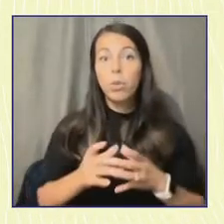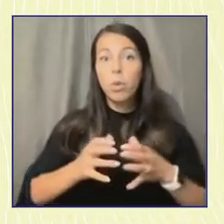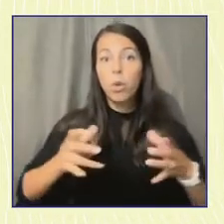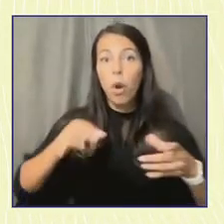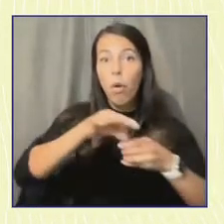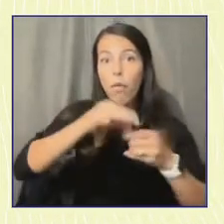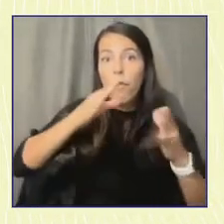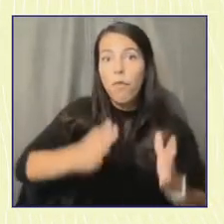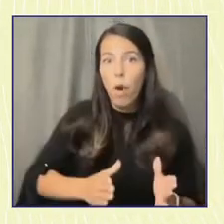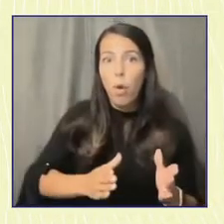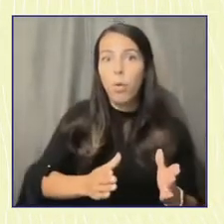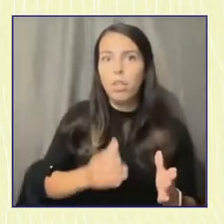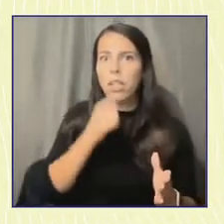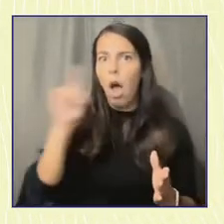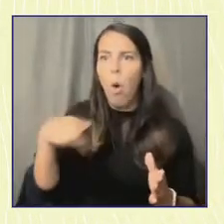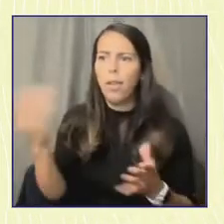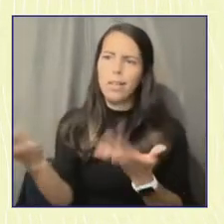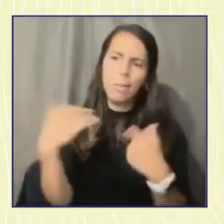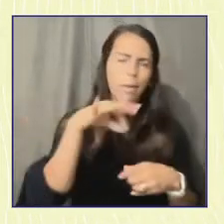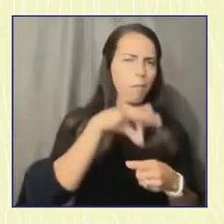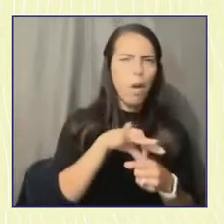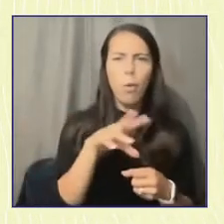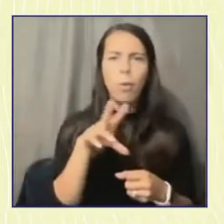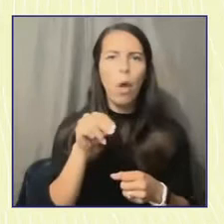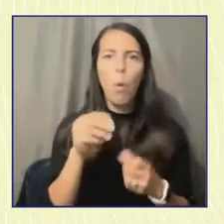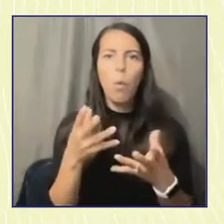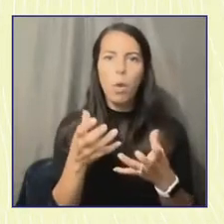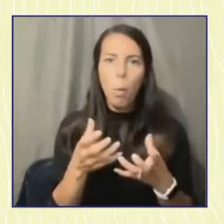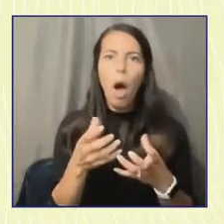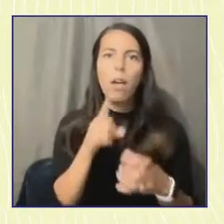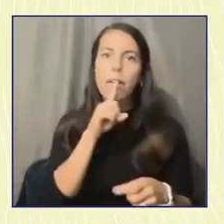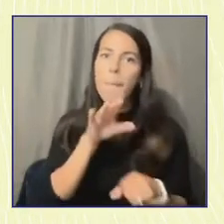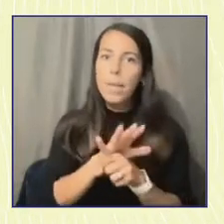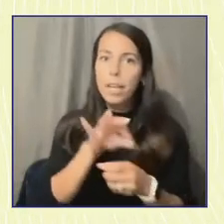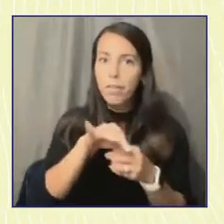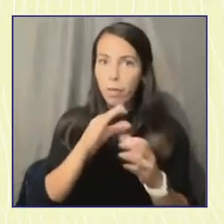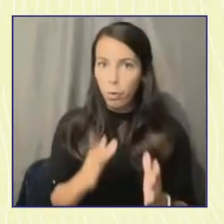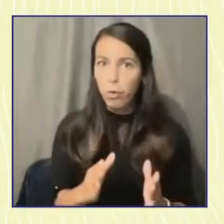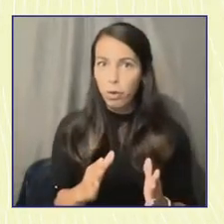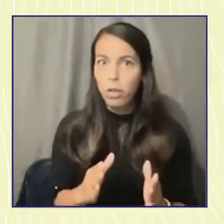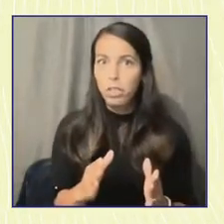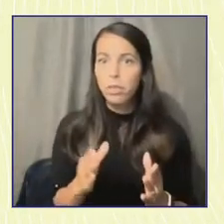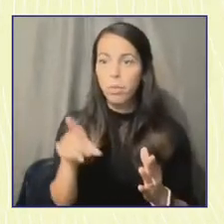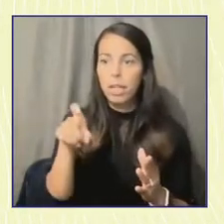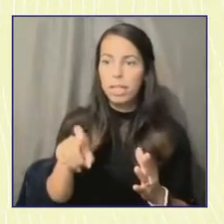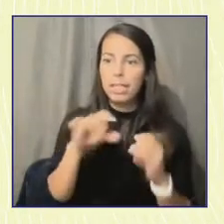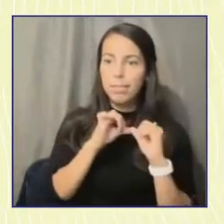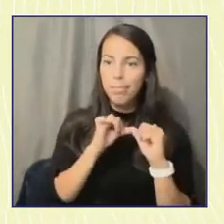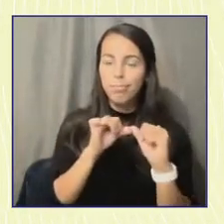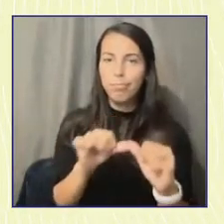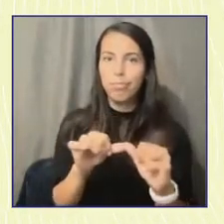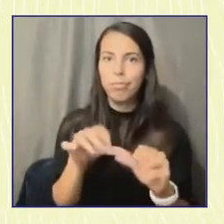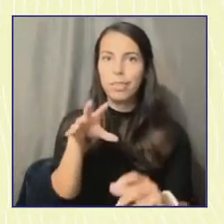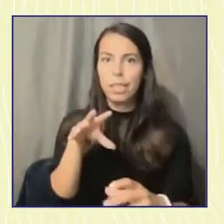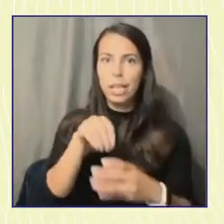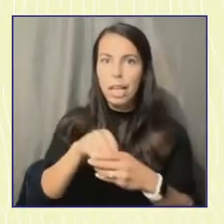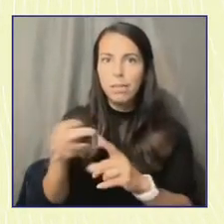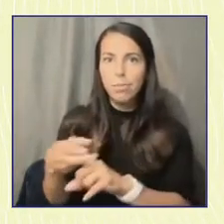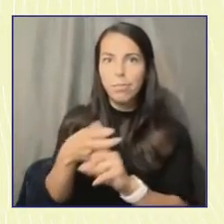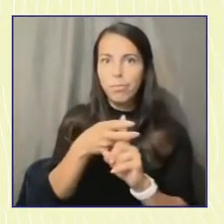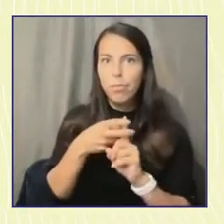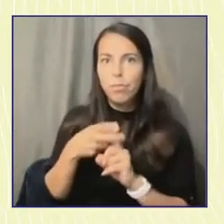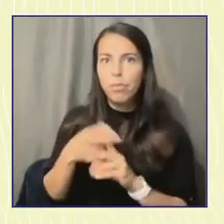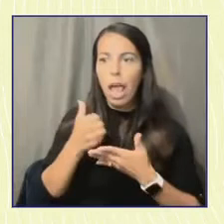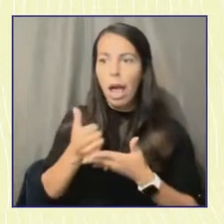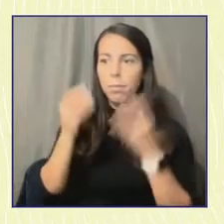communities, especially schools must establish an ecosystem of engagement and help you see the value in contributing to